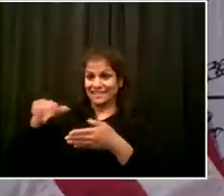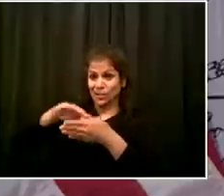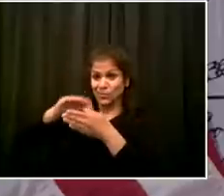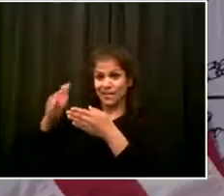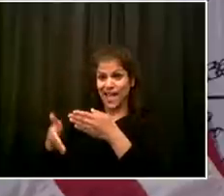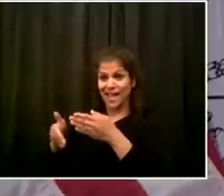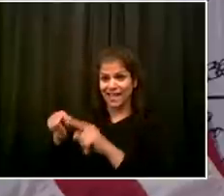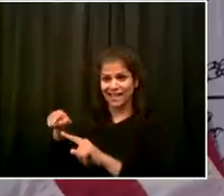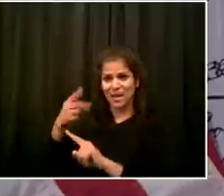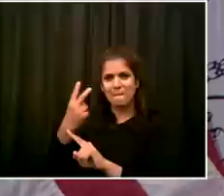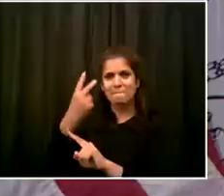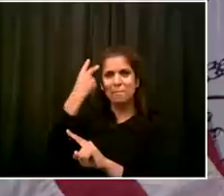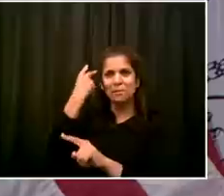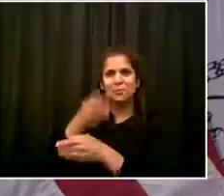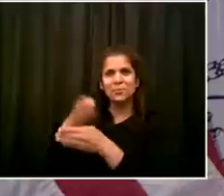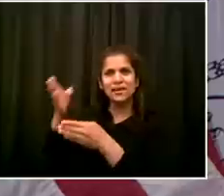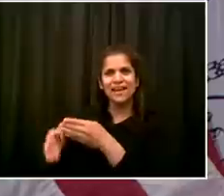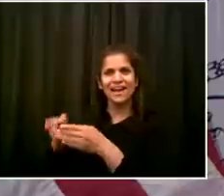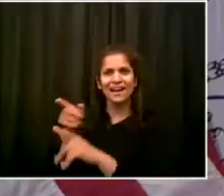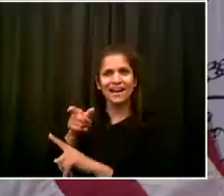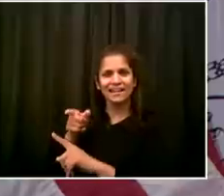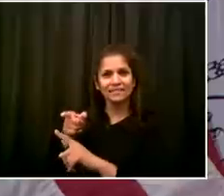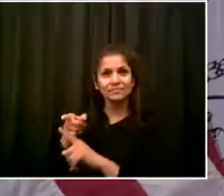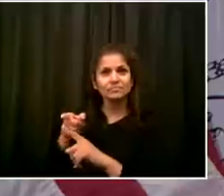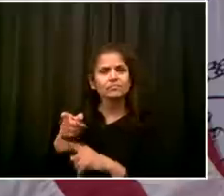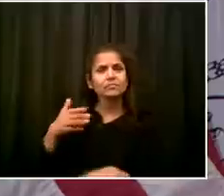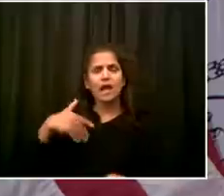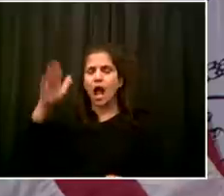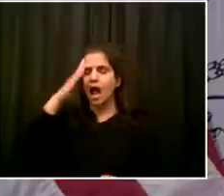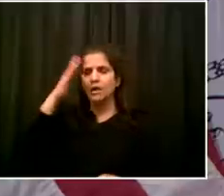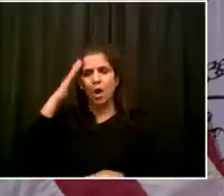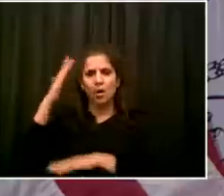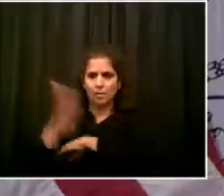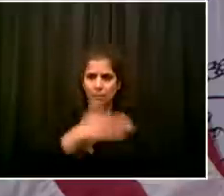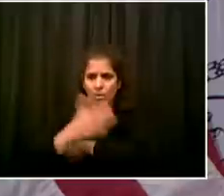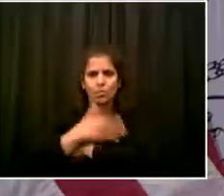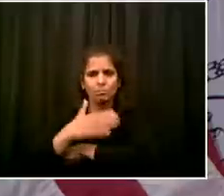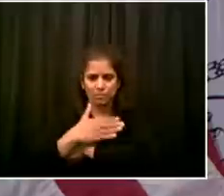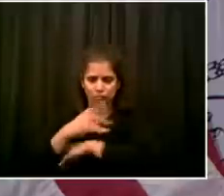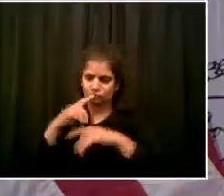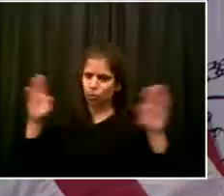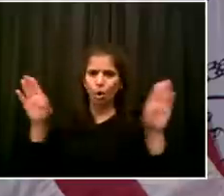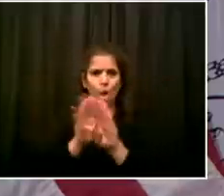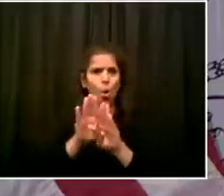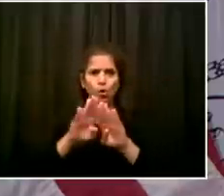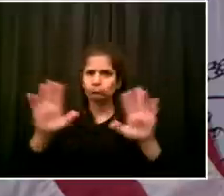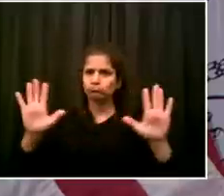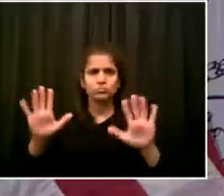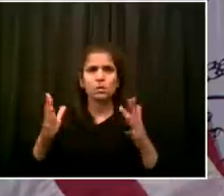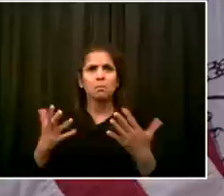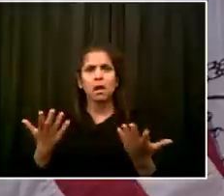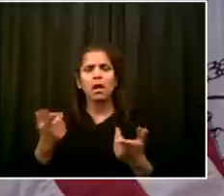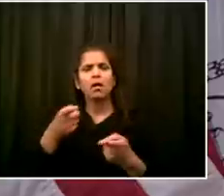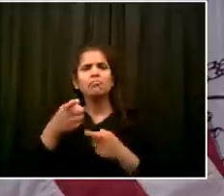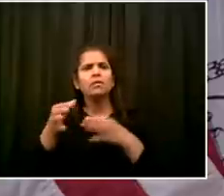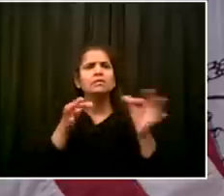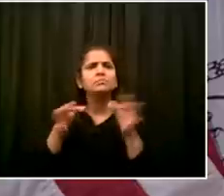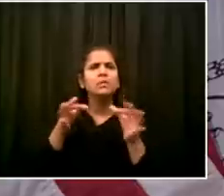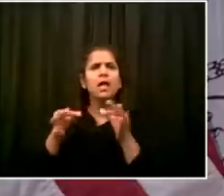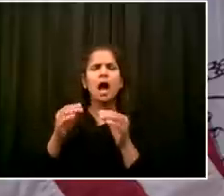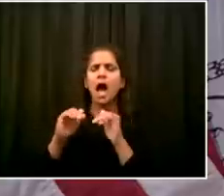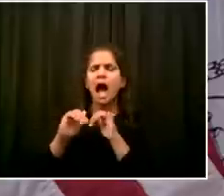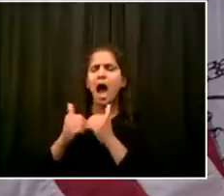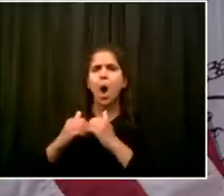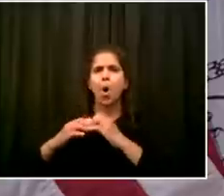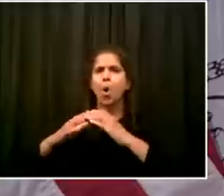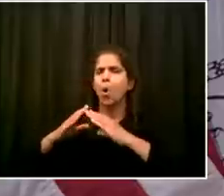the rules about how to limit people on the beaches and other public spaces. We saw some new signs going up here in Rockaway. I also saw